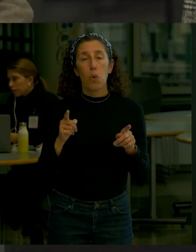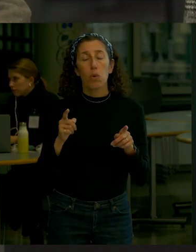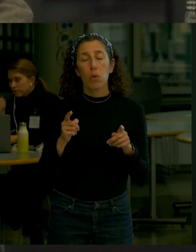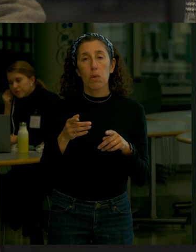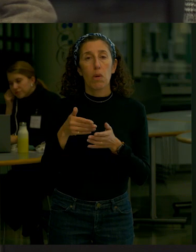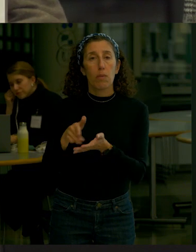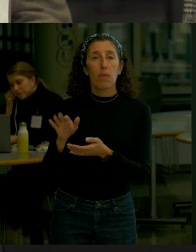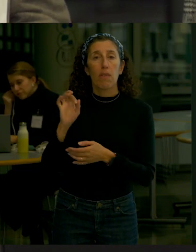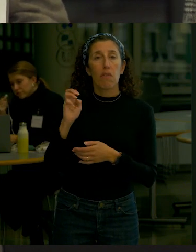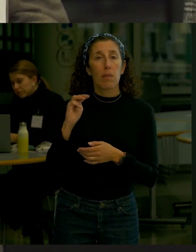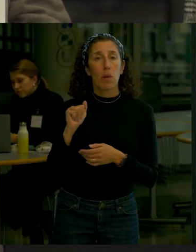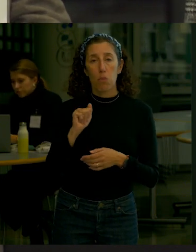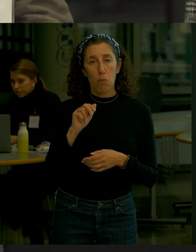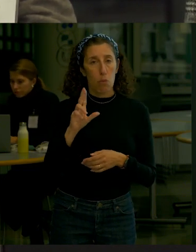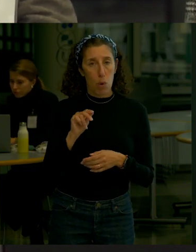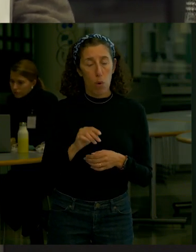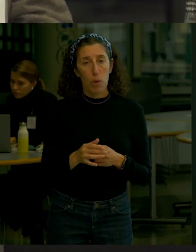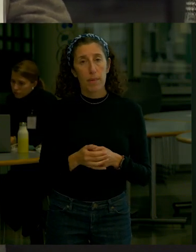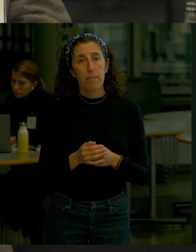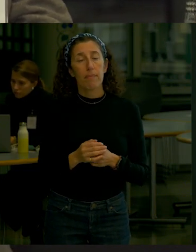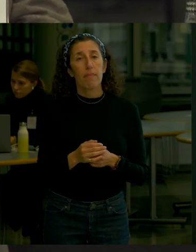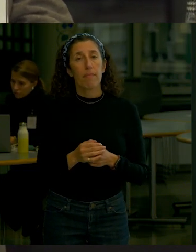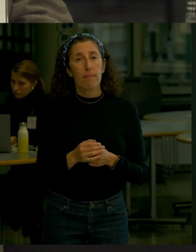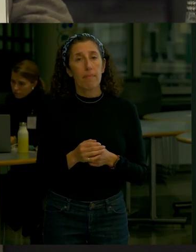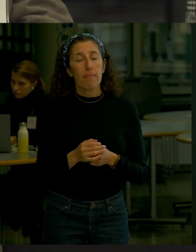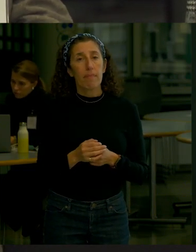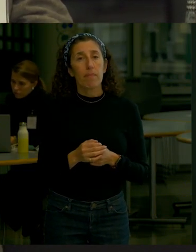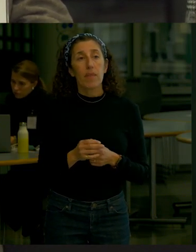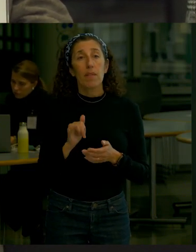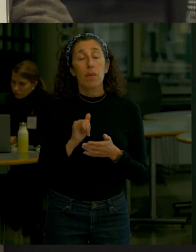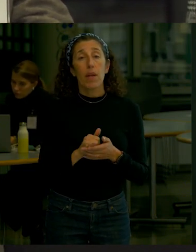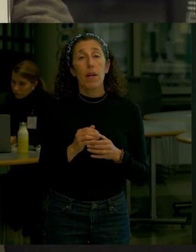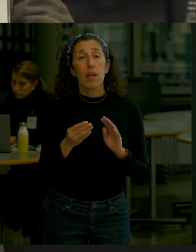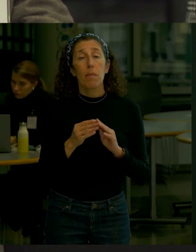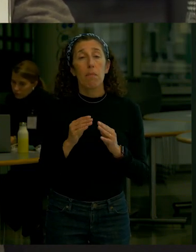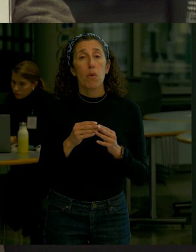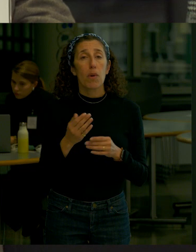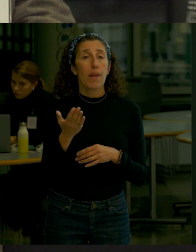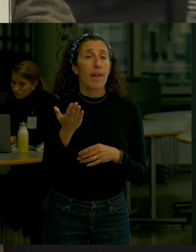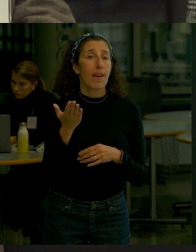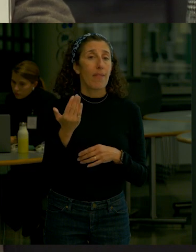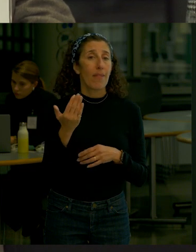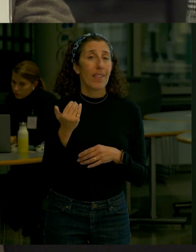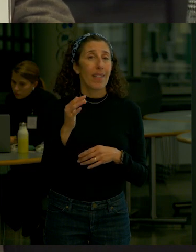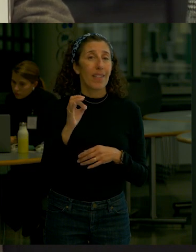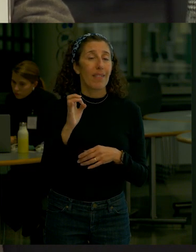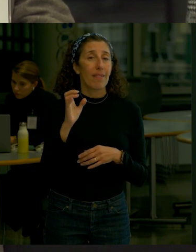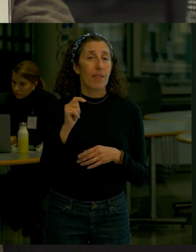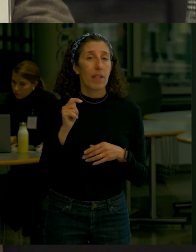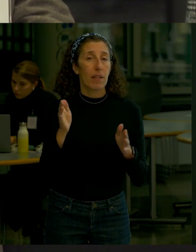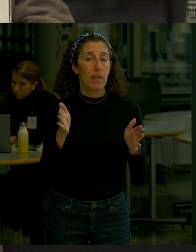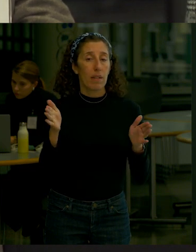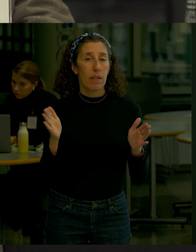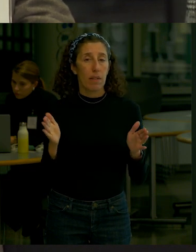or not a tree within 15 feet poses a risk or doesn't because in addition to the risks